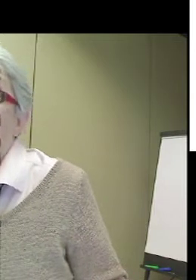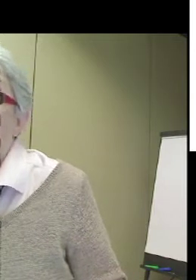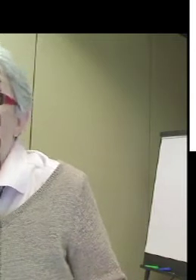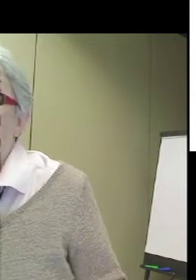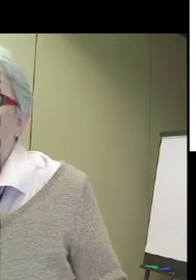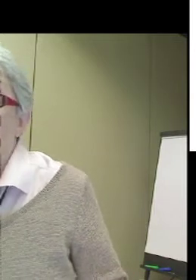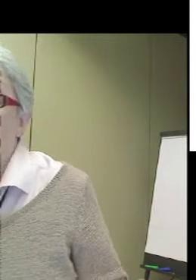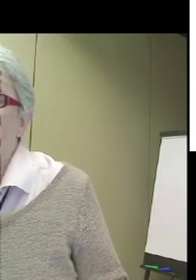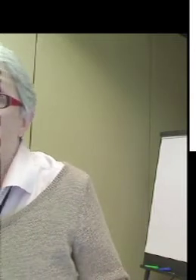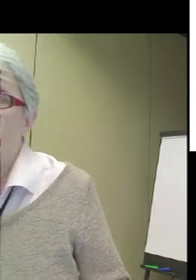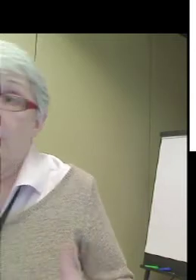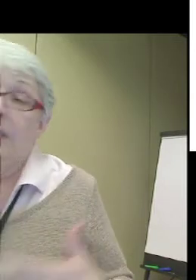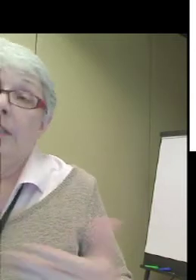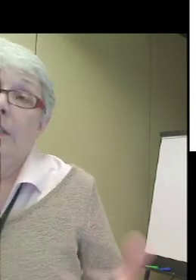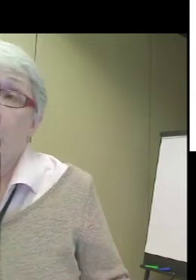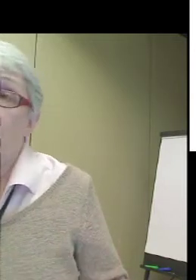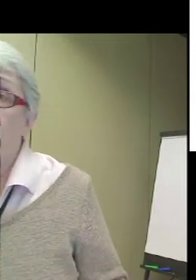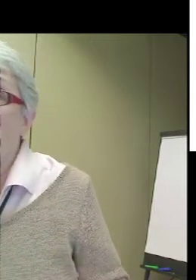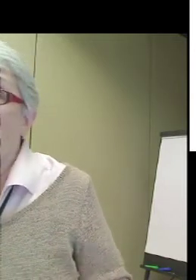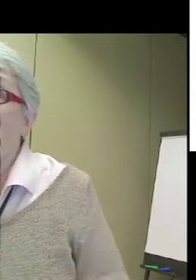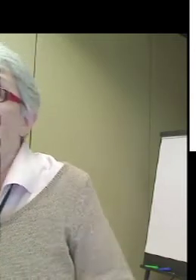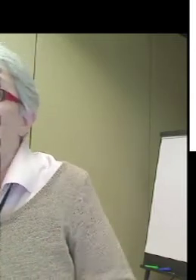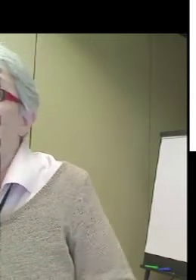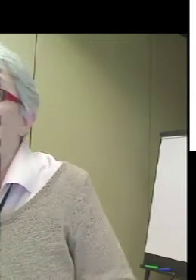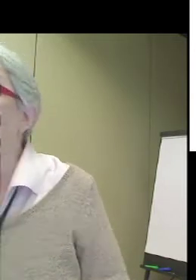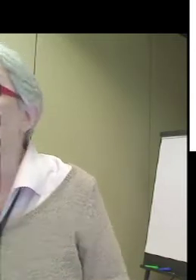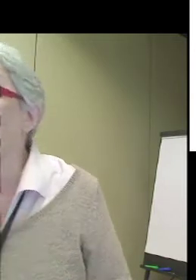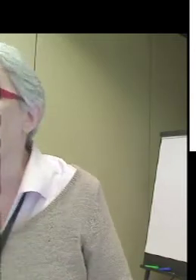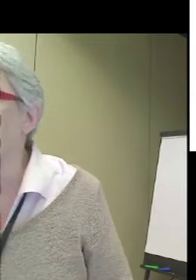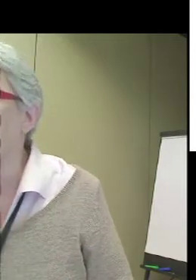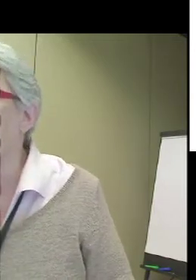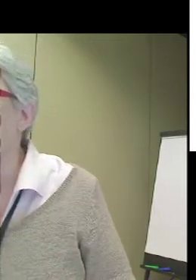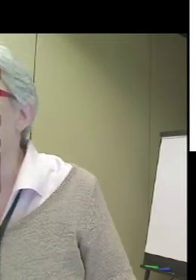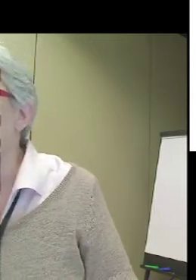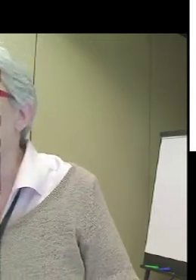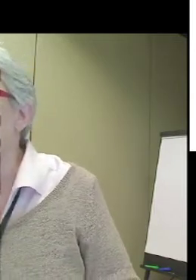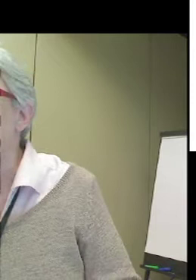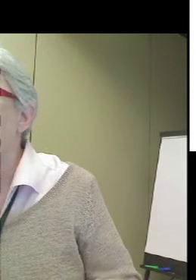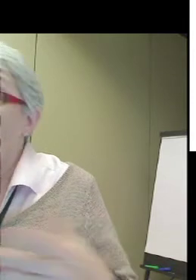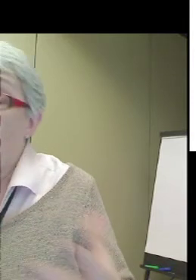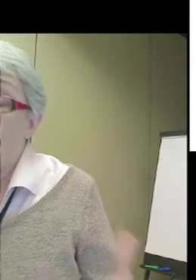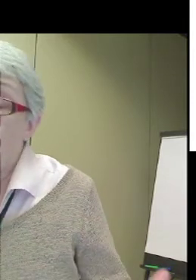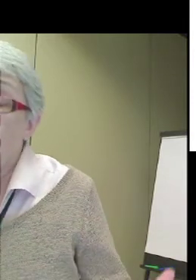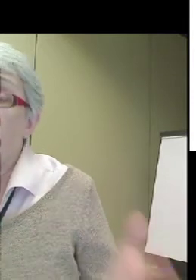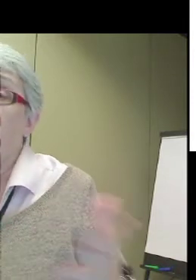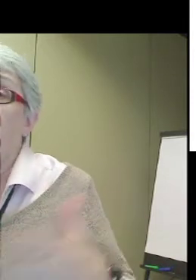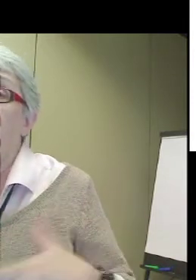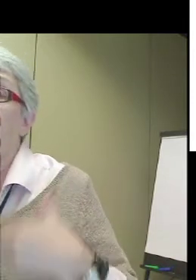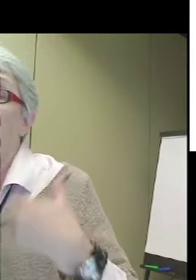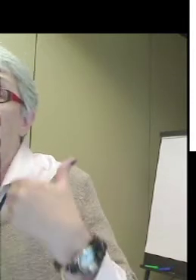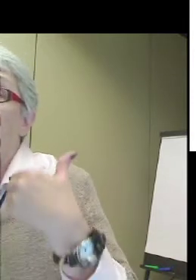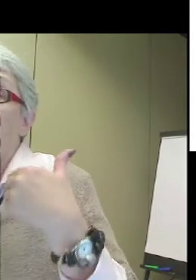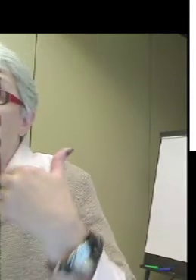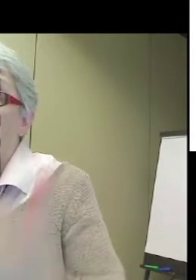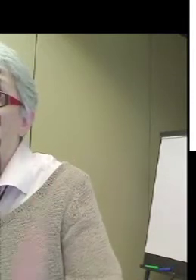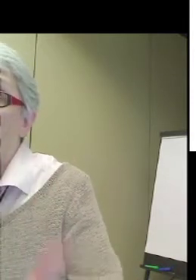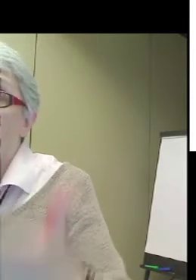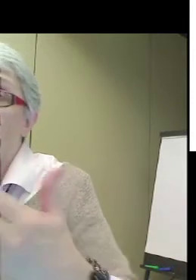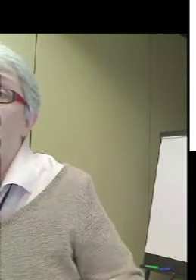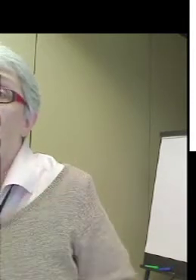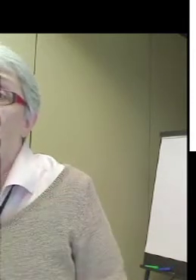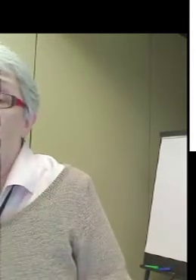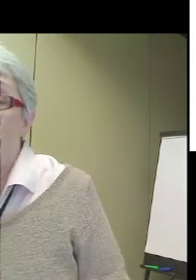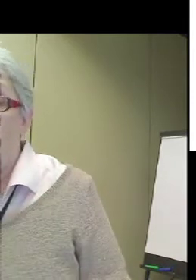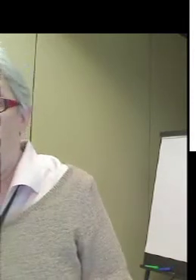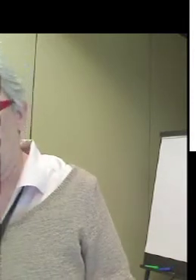formal in the sense that there is a leadership role, but they are informal in the sense that the content, while the content stays the same, it's